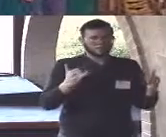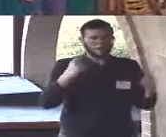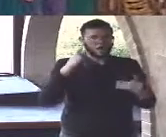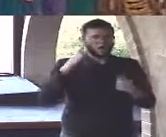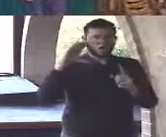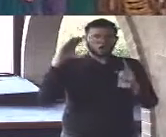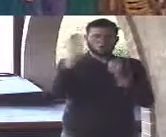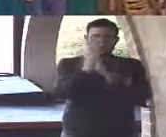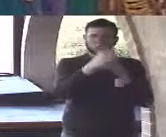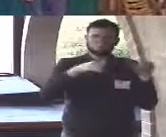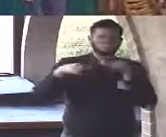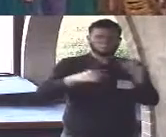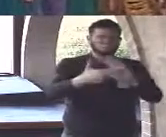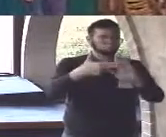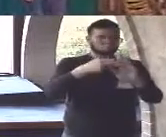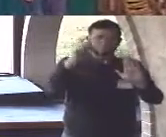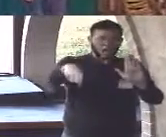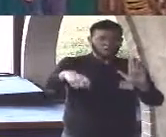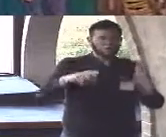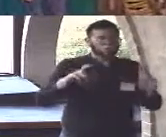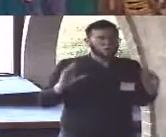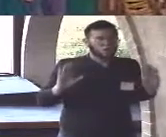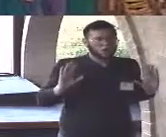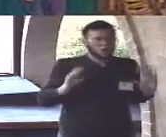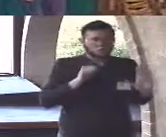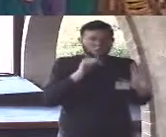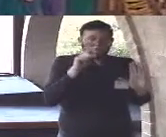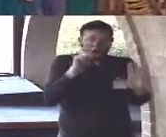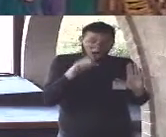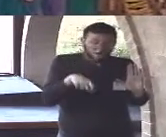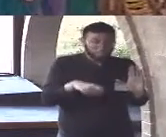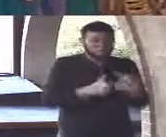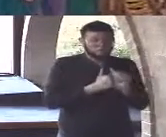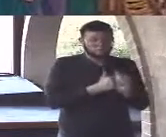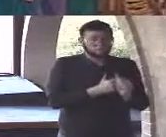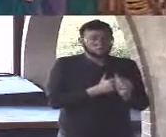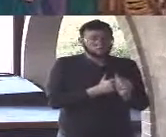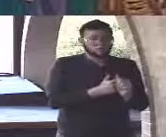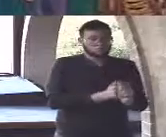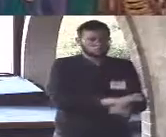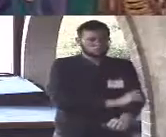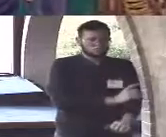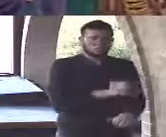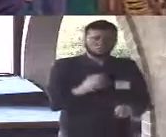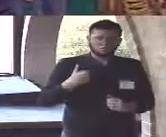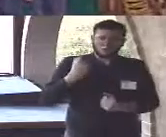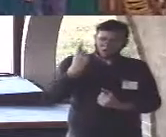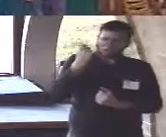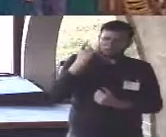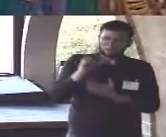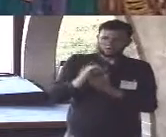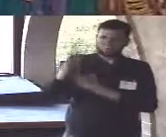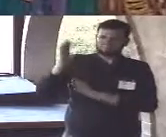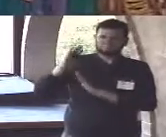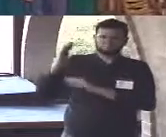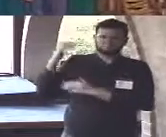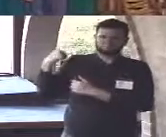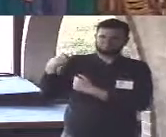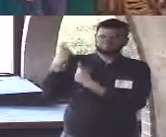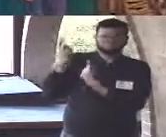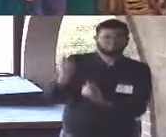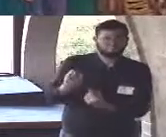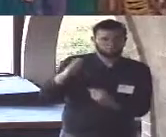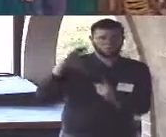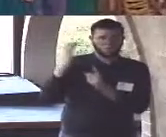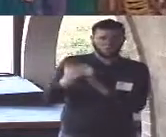norm not the subversion of the norm that they once represented and understand that not every Gen X or millennial has